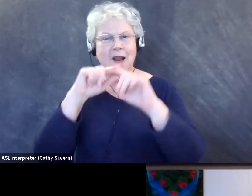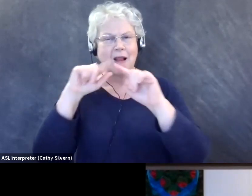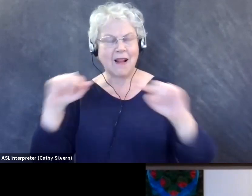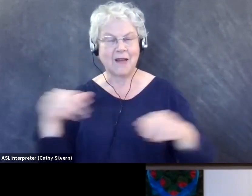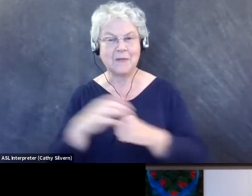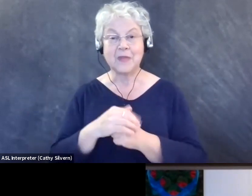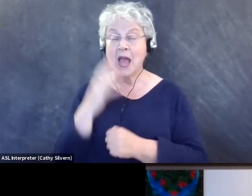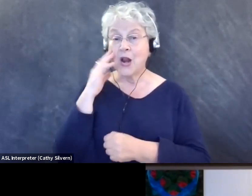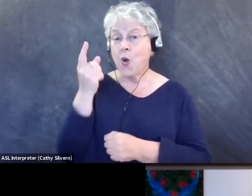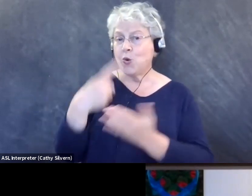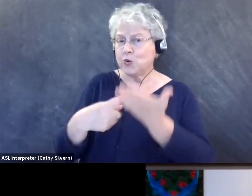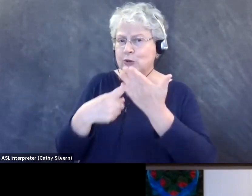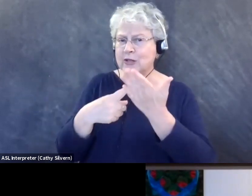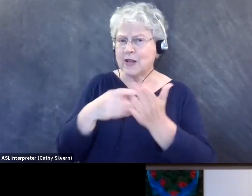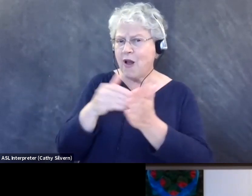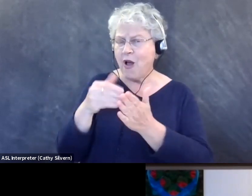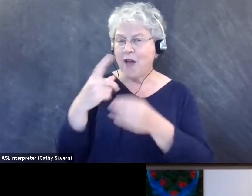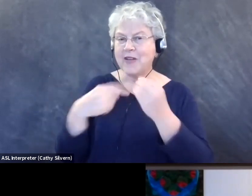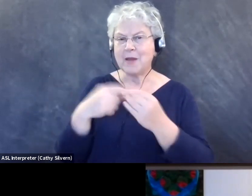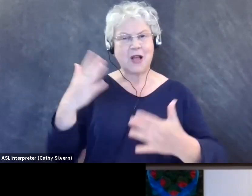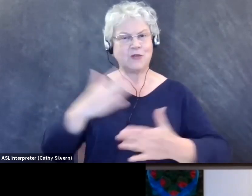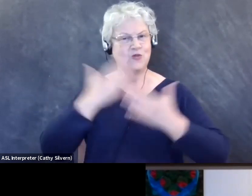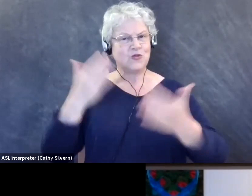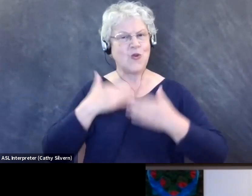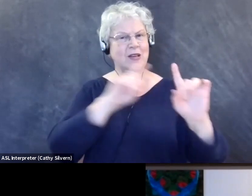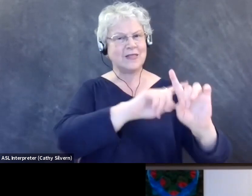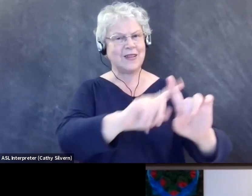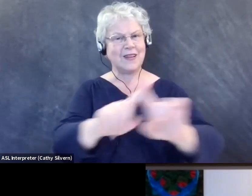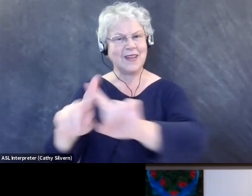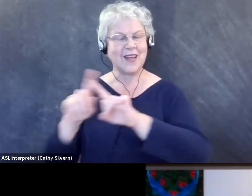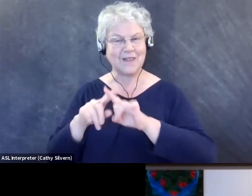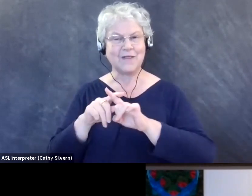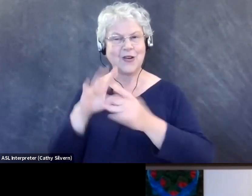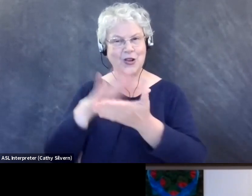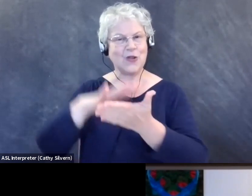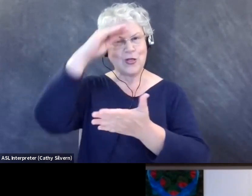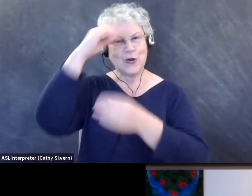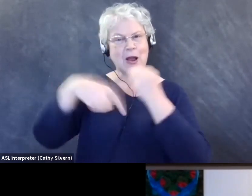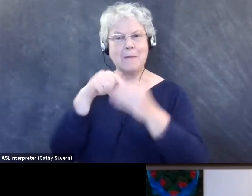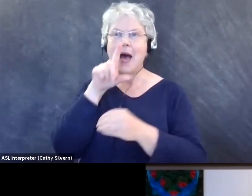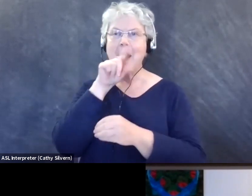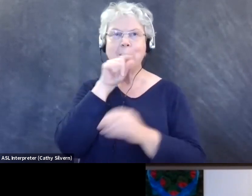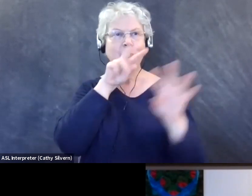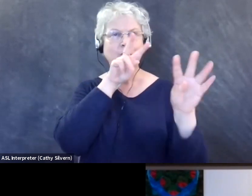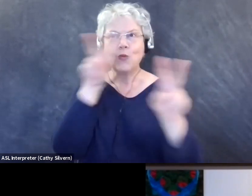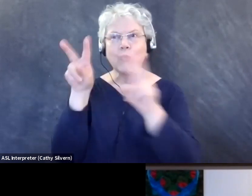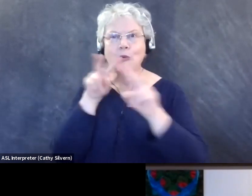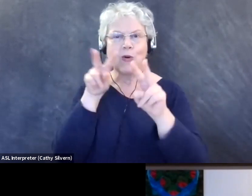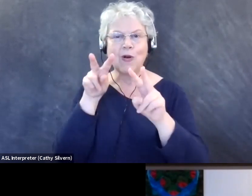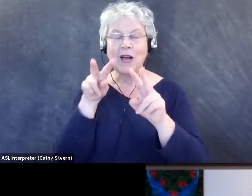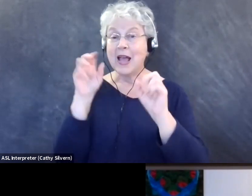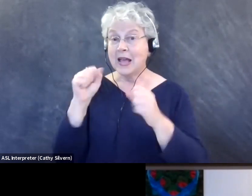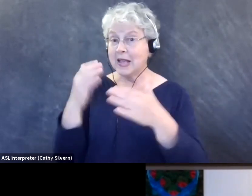that you talk a lot about the different joys that birding brought you. I was wondering if you might share with us a little bit